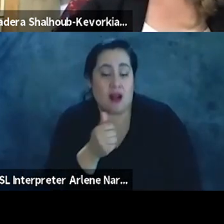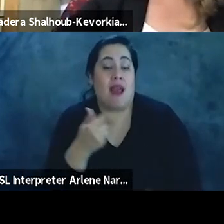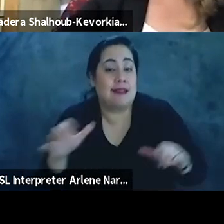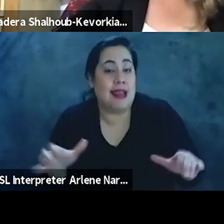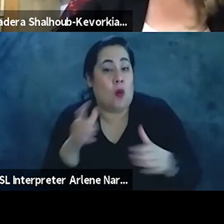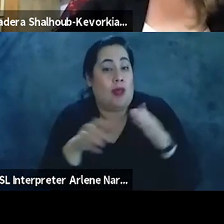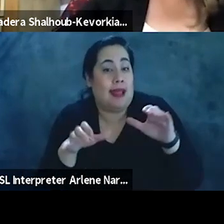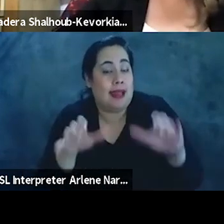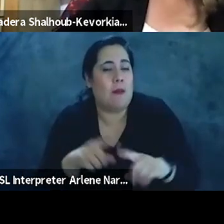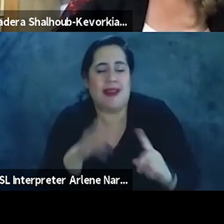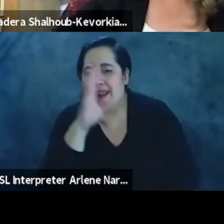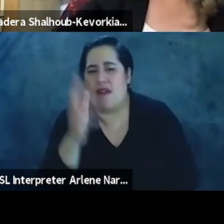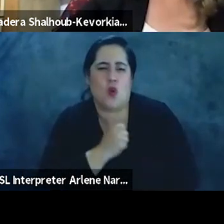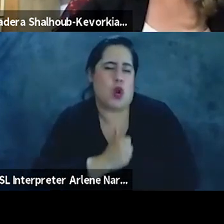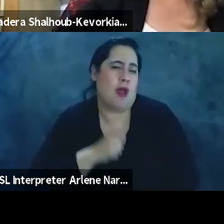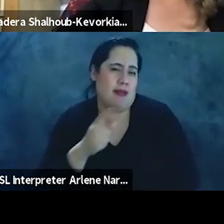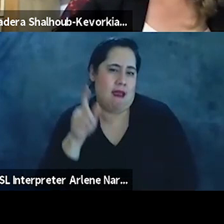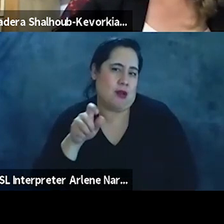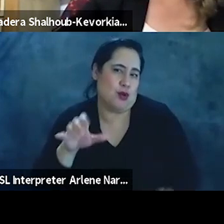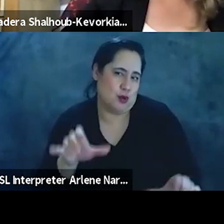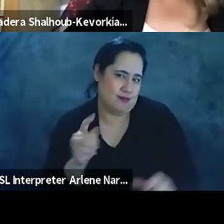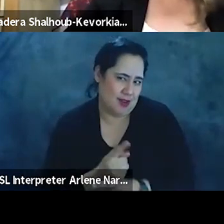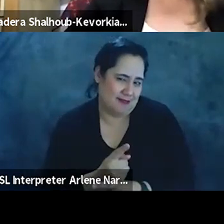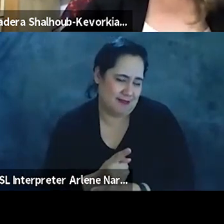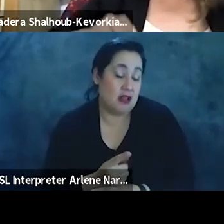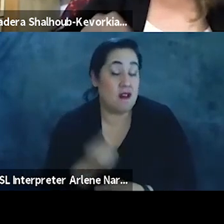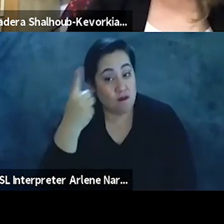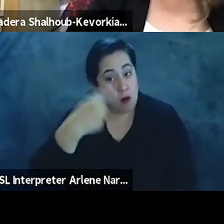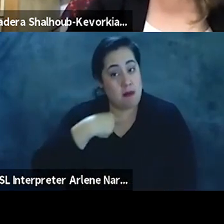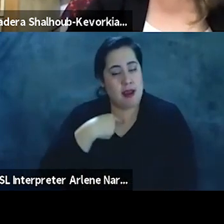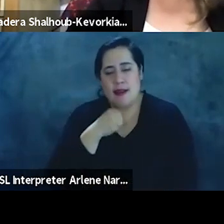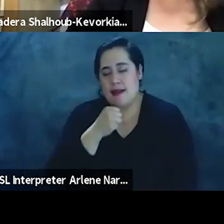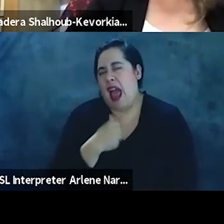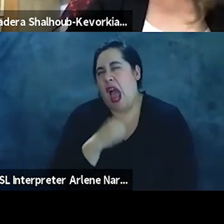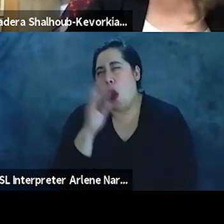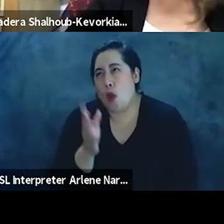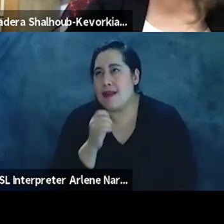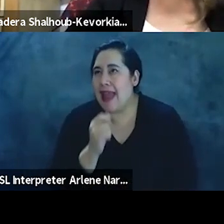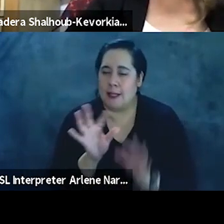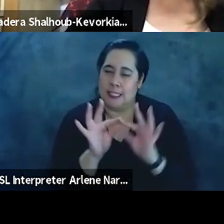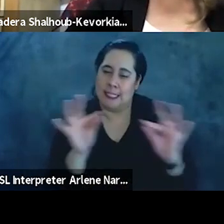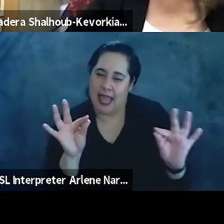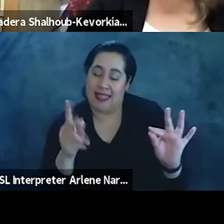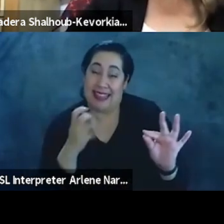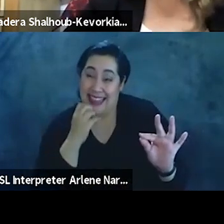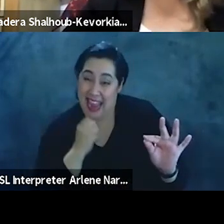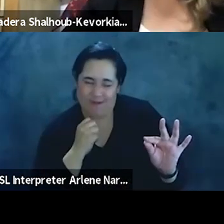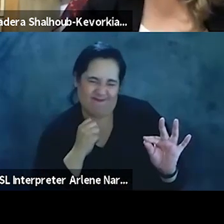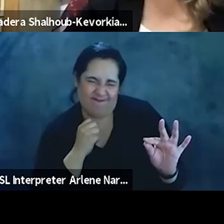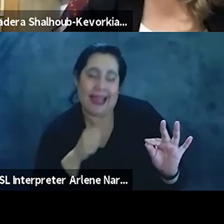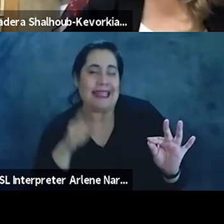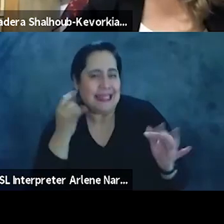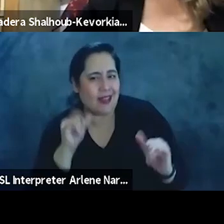they did, but they never regretted that they had to do it, right? So for me, it's not, I would just wouldn't frame that as caring. I still think they